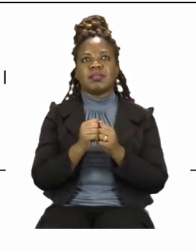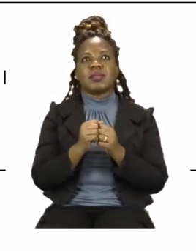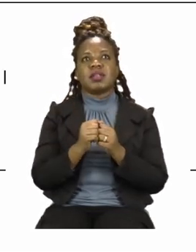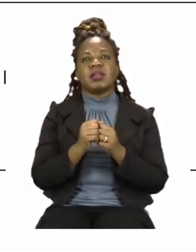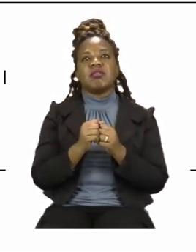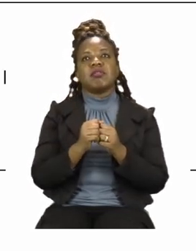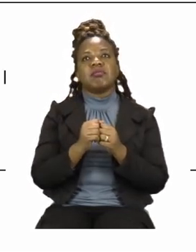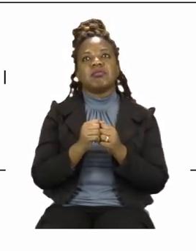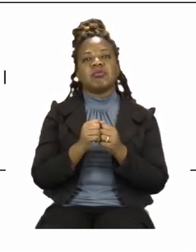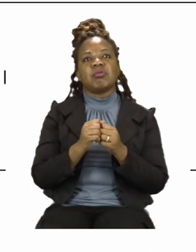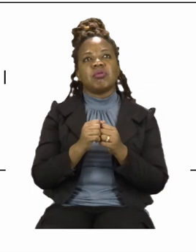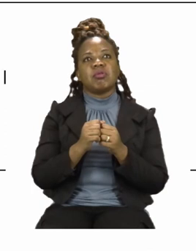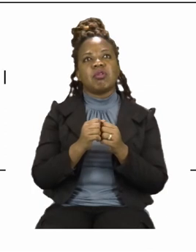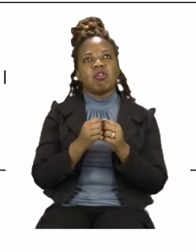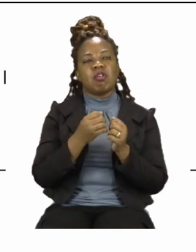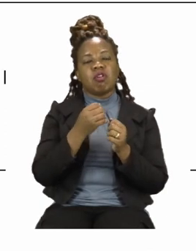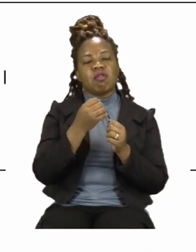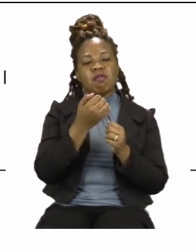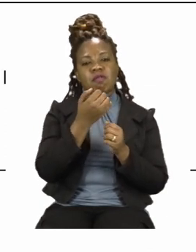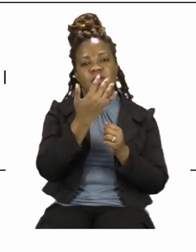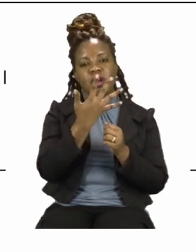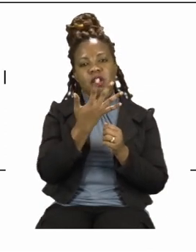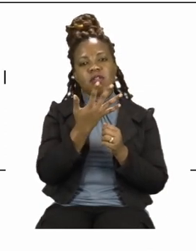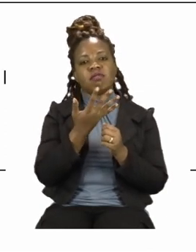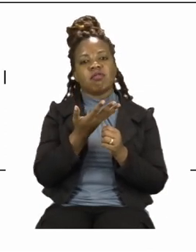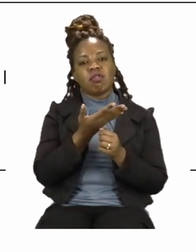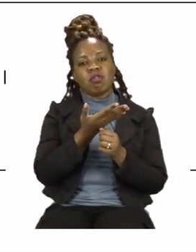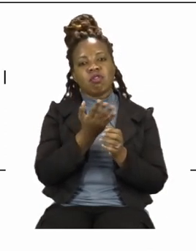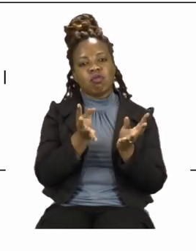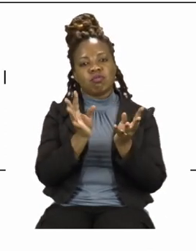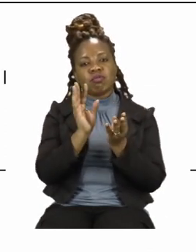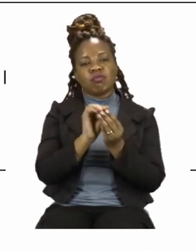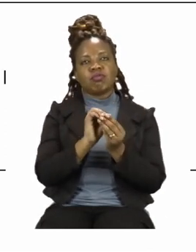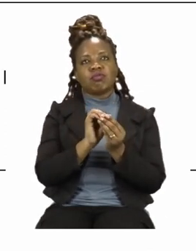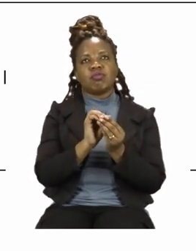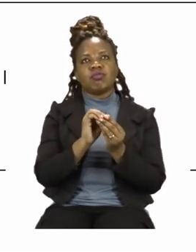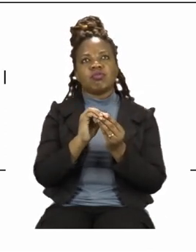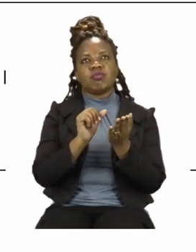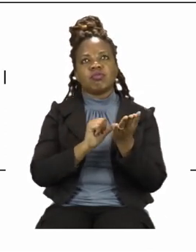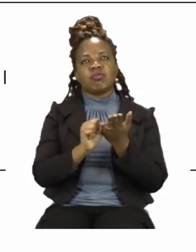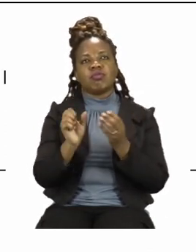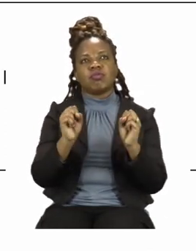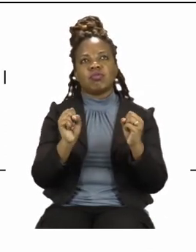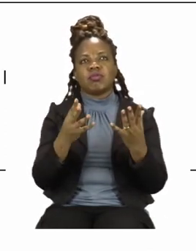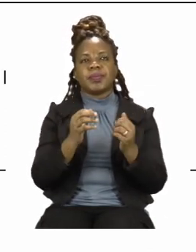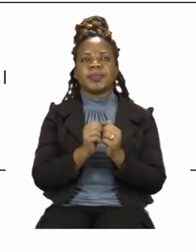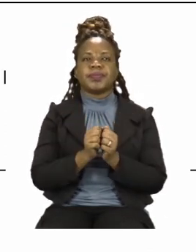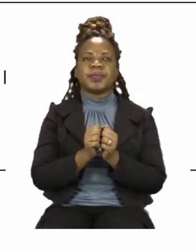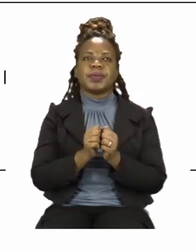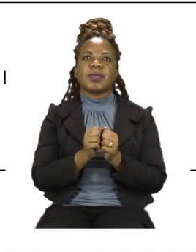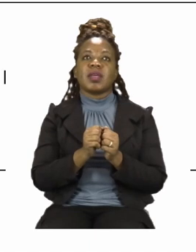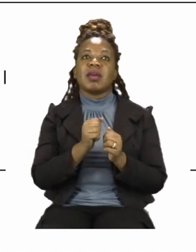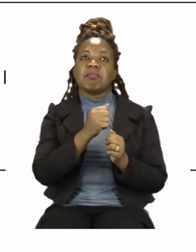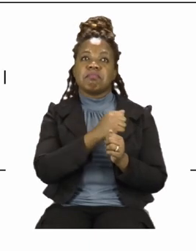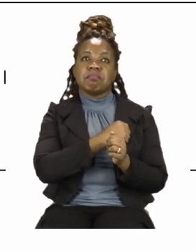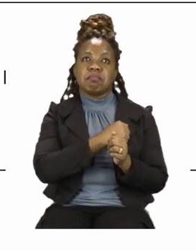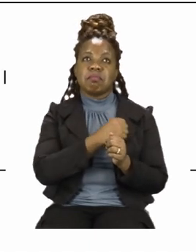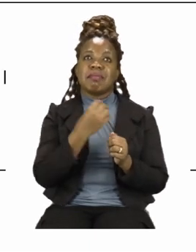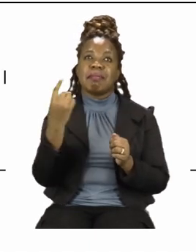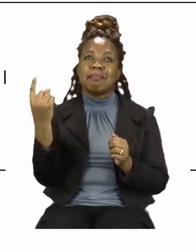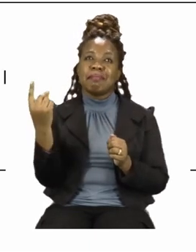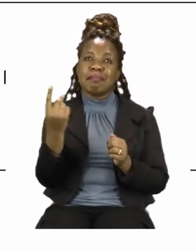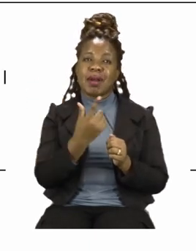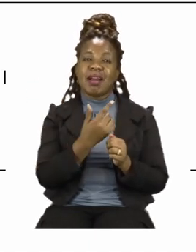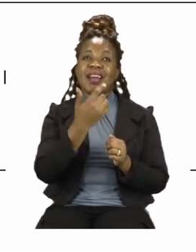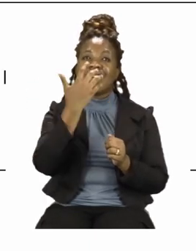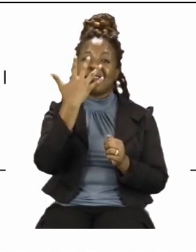Mom buys me five new shirts. Each shirt costs 10